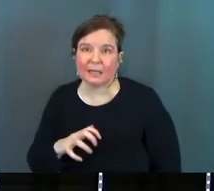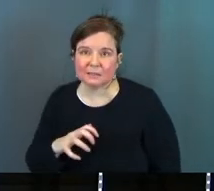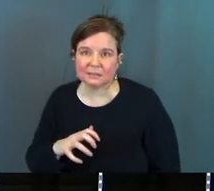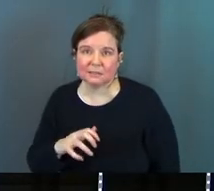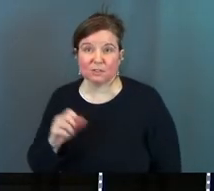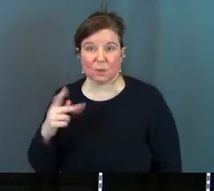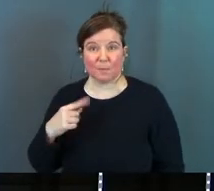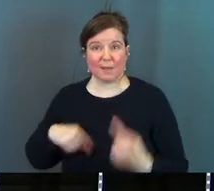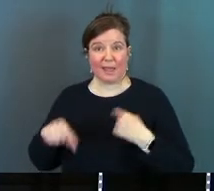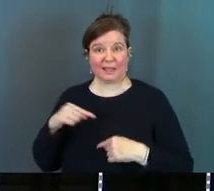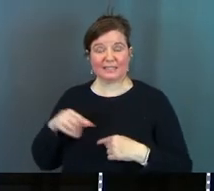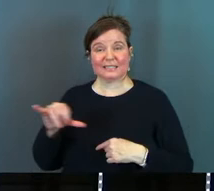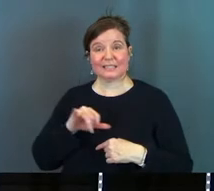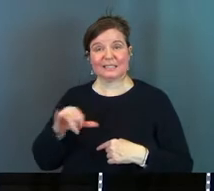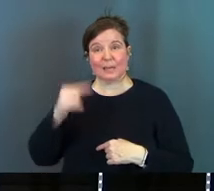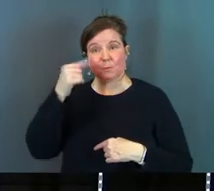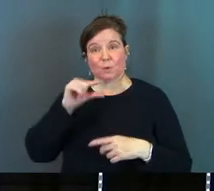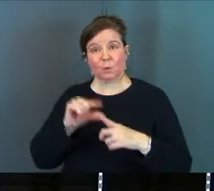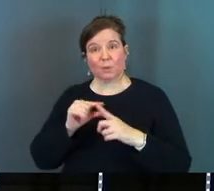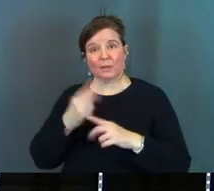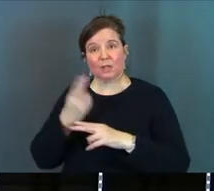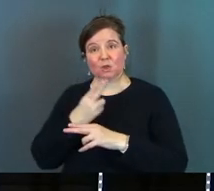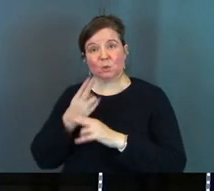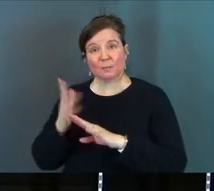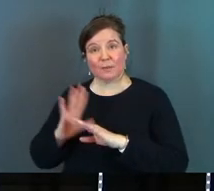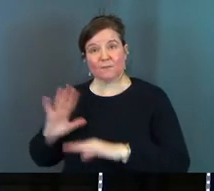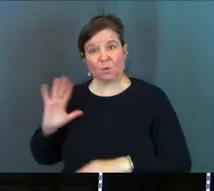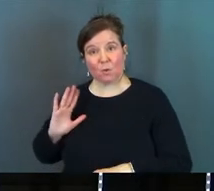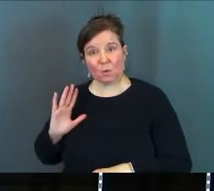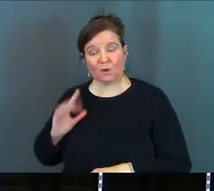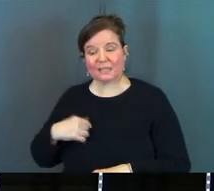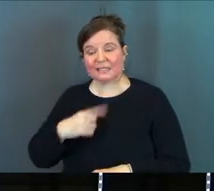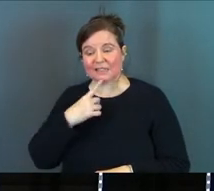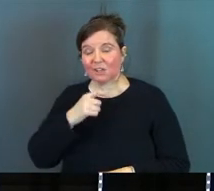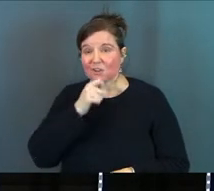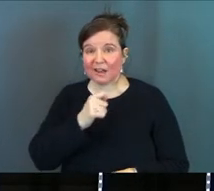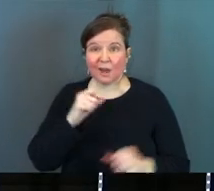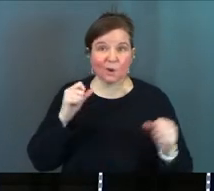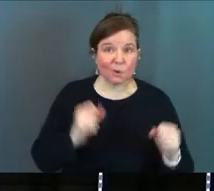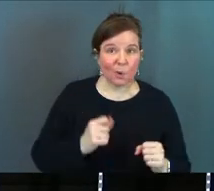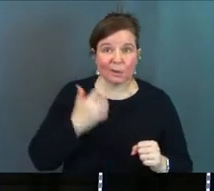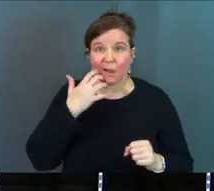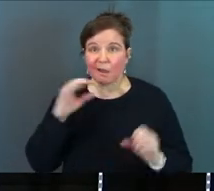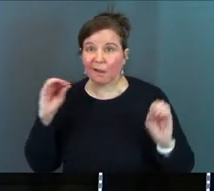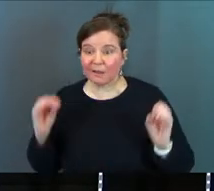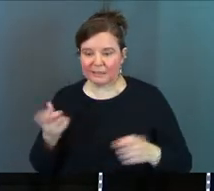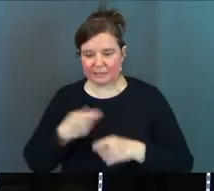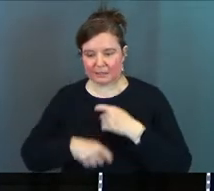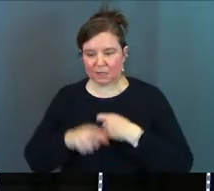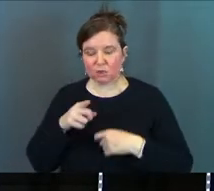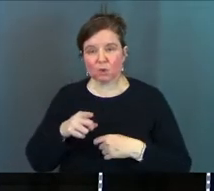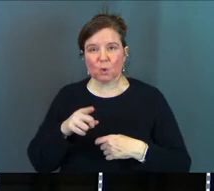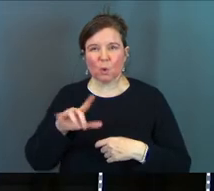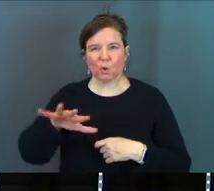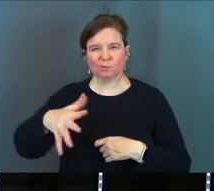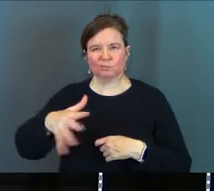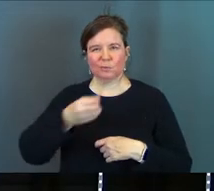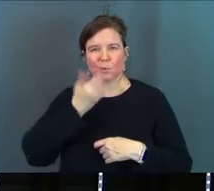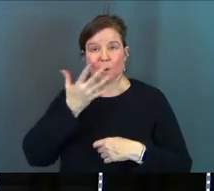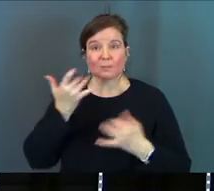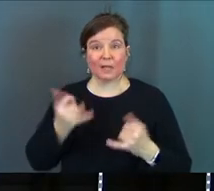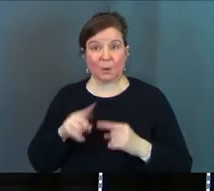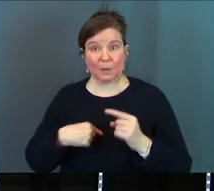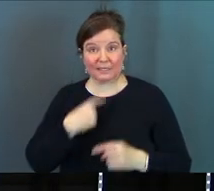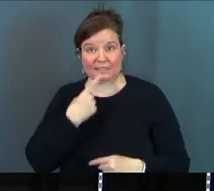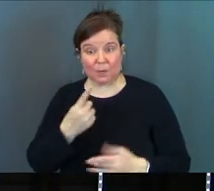go back to the Greek it's the same Greek word that he used before he said you're neither cold nor hot instead you're lukewarm and so